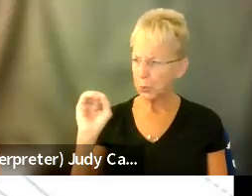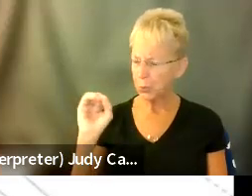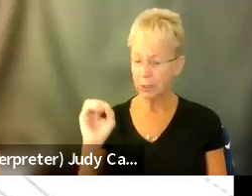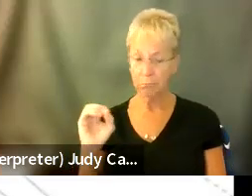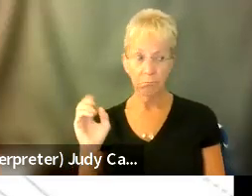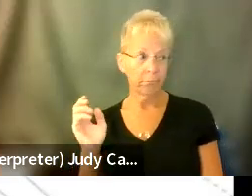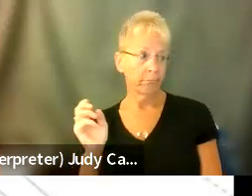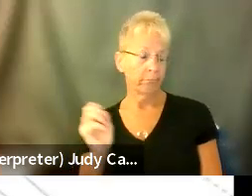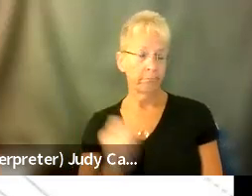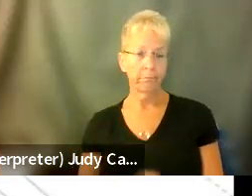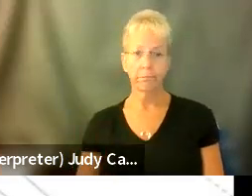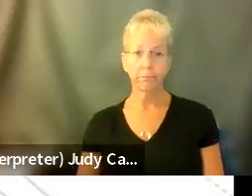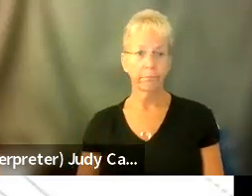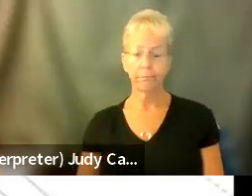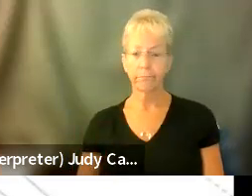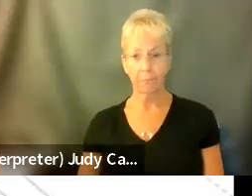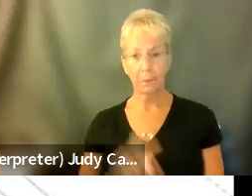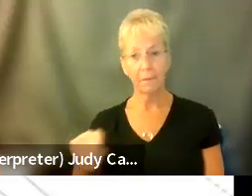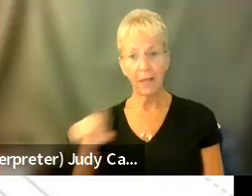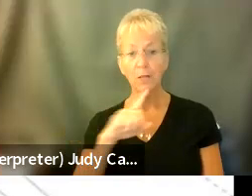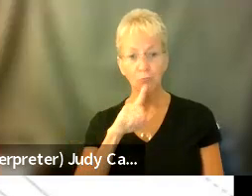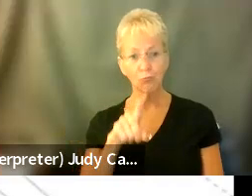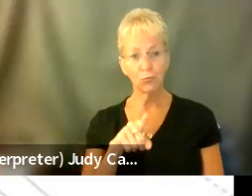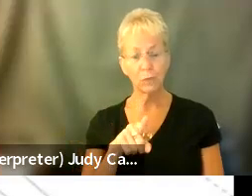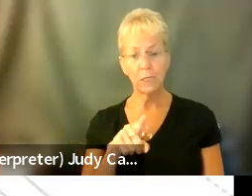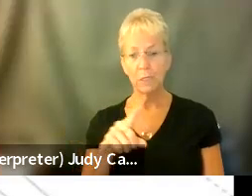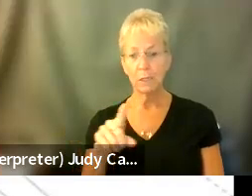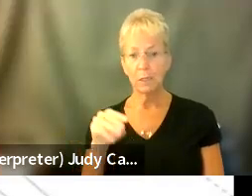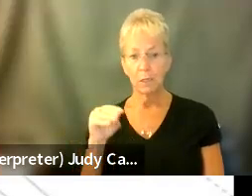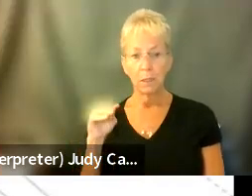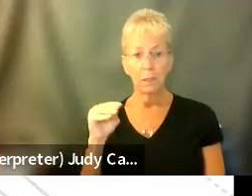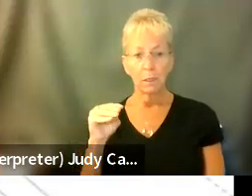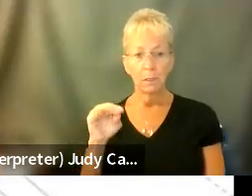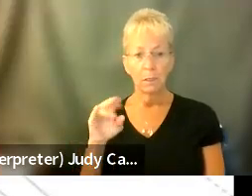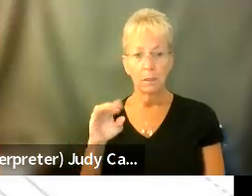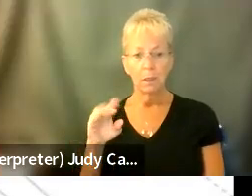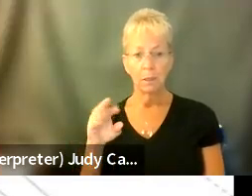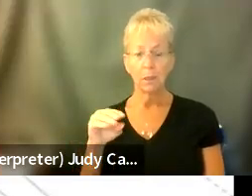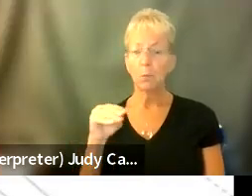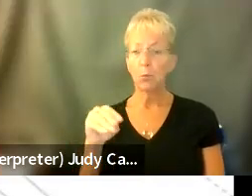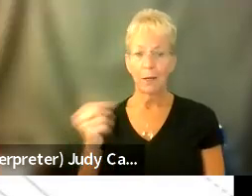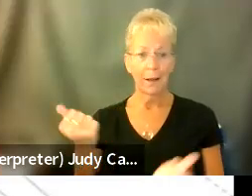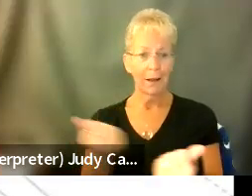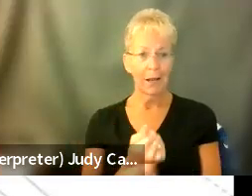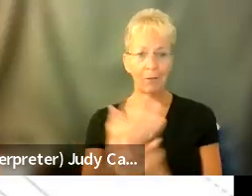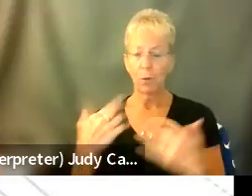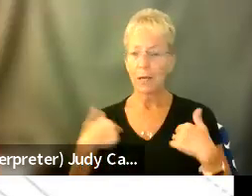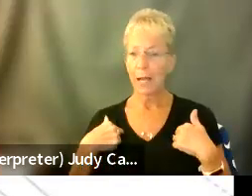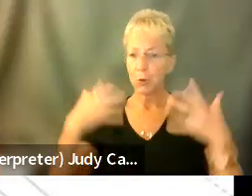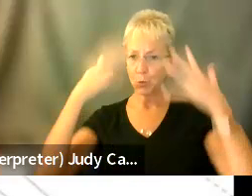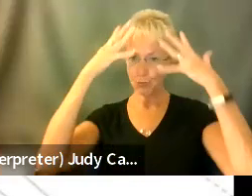and, uh, they actually, um, put, um, everybody had to wear,